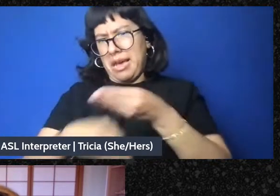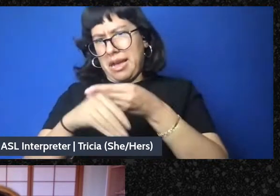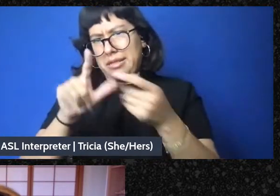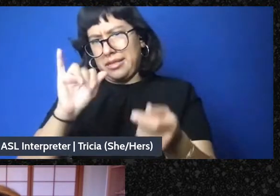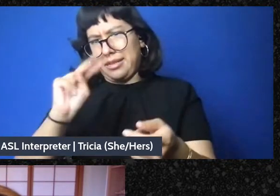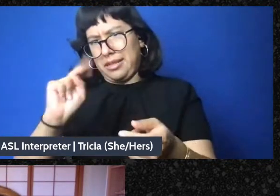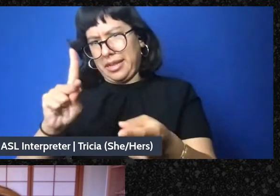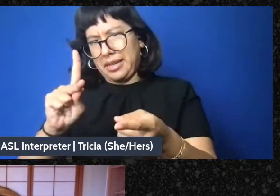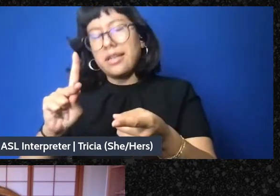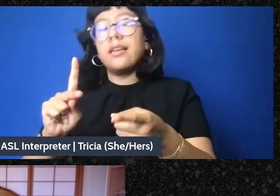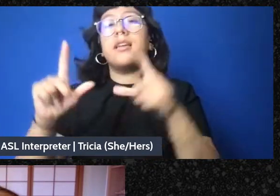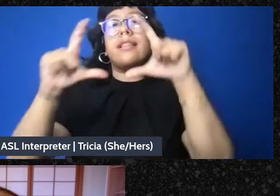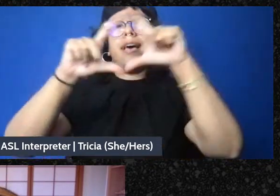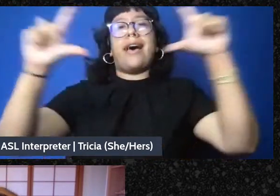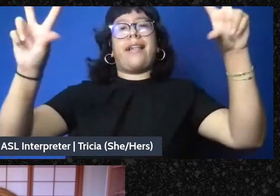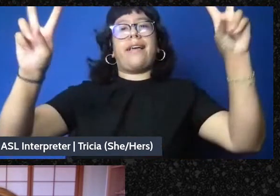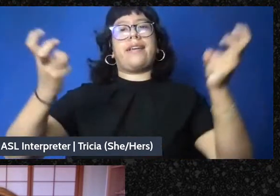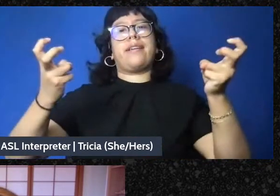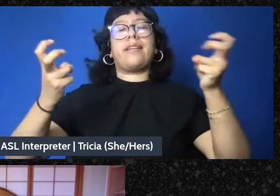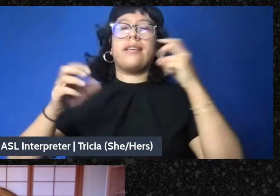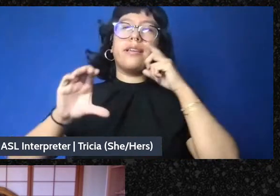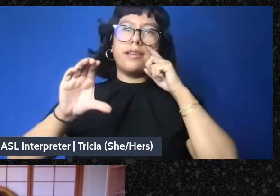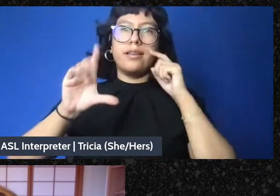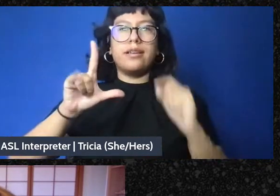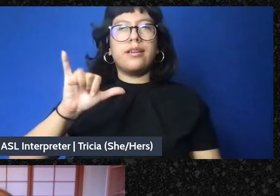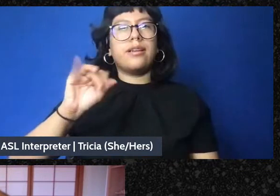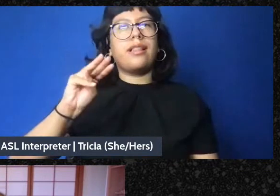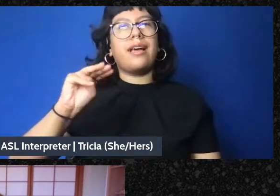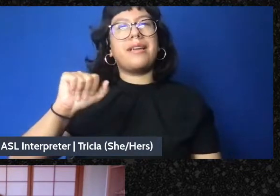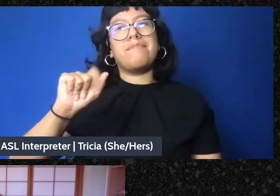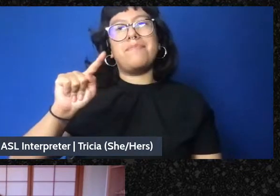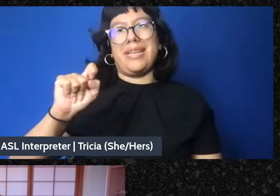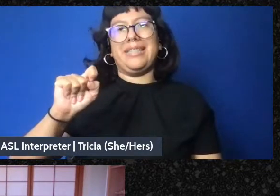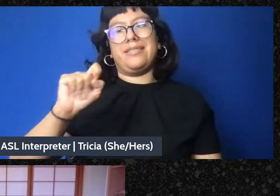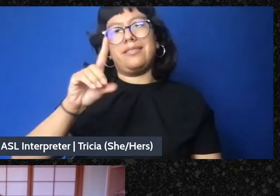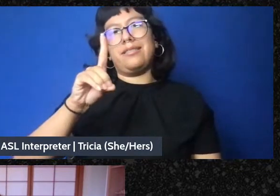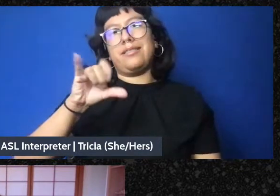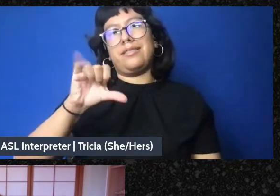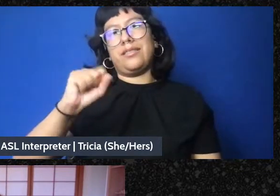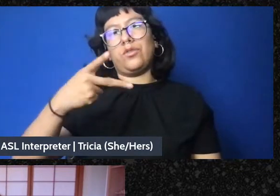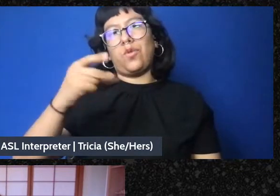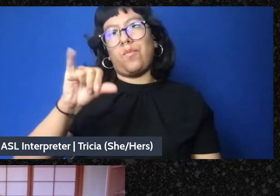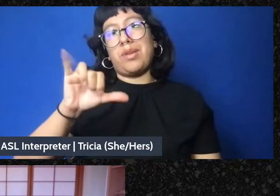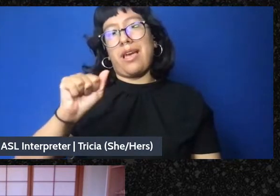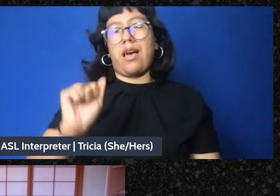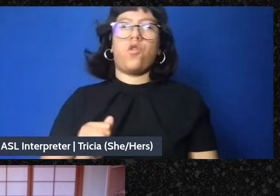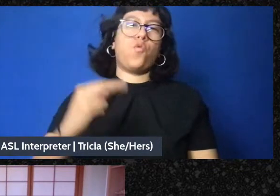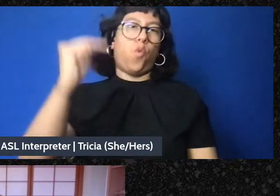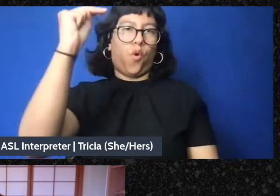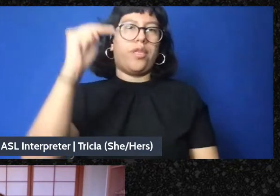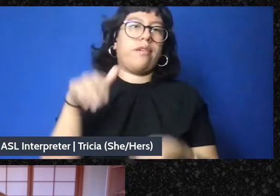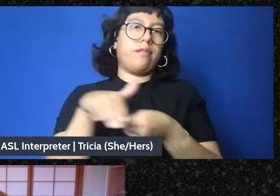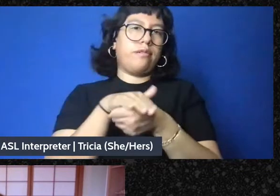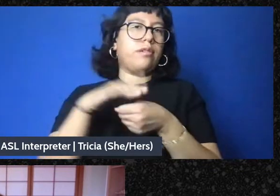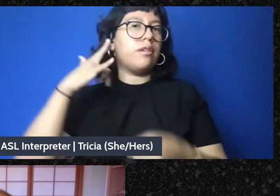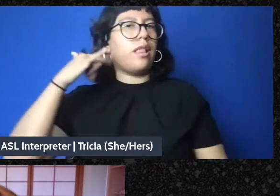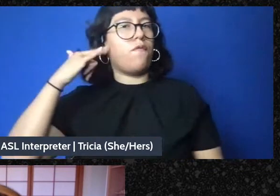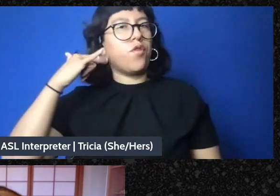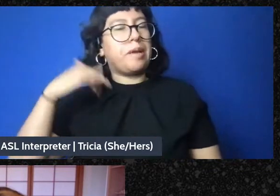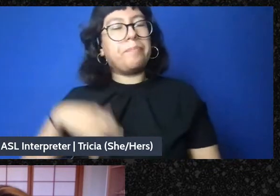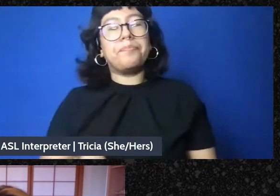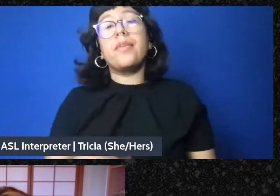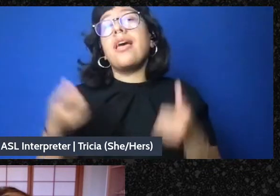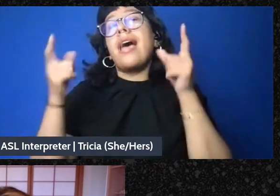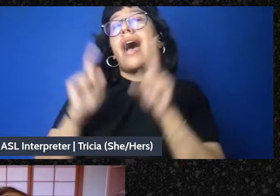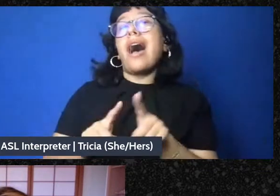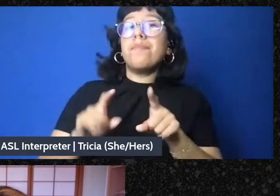I think the headline is like a climate dystopia in Northern California. And it's about what has happened in Paradise